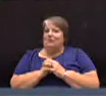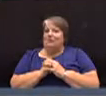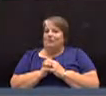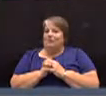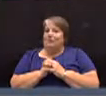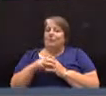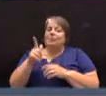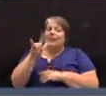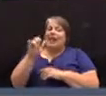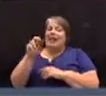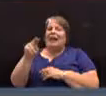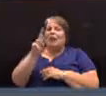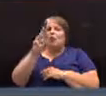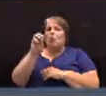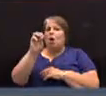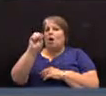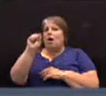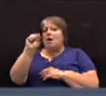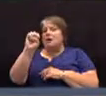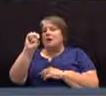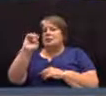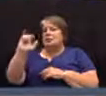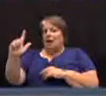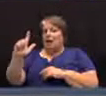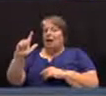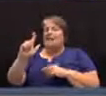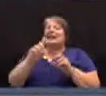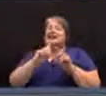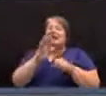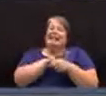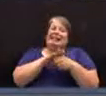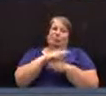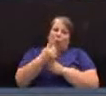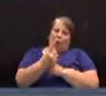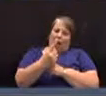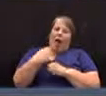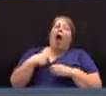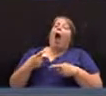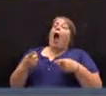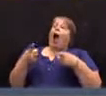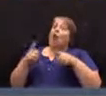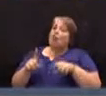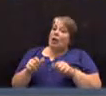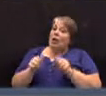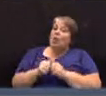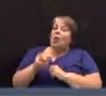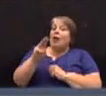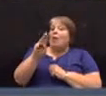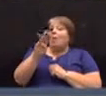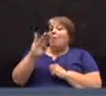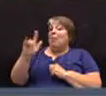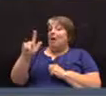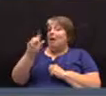Lynn Russell, District 1. While I agree with Billy Stark's